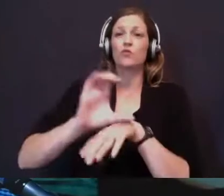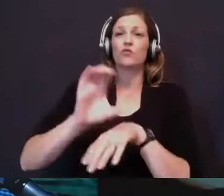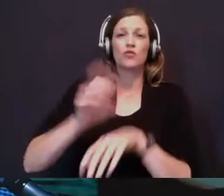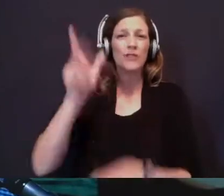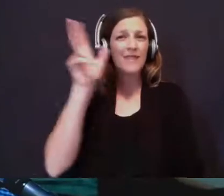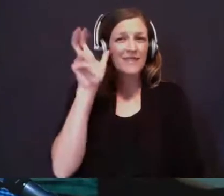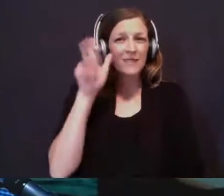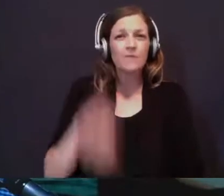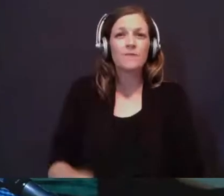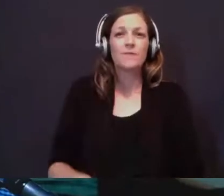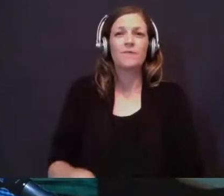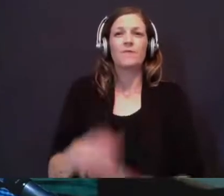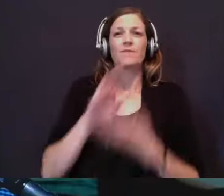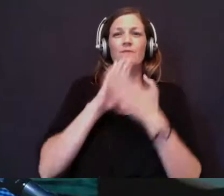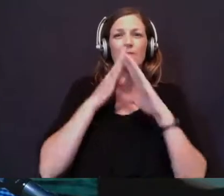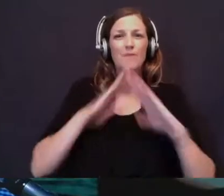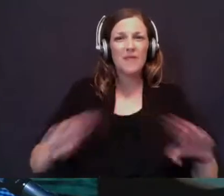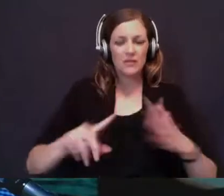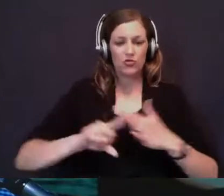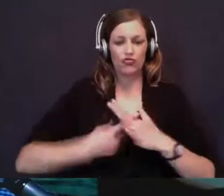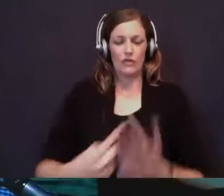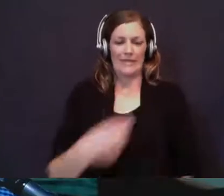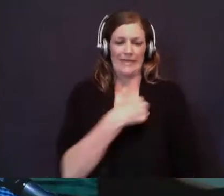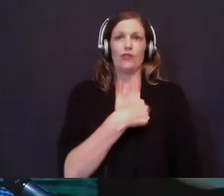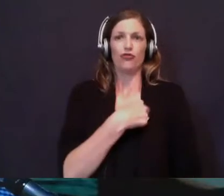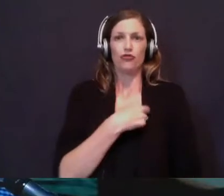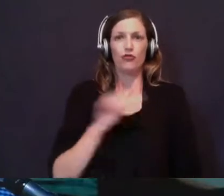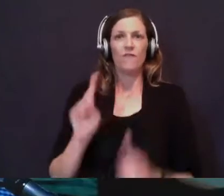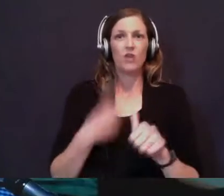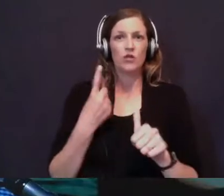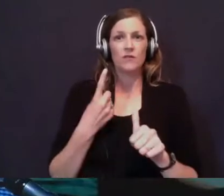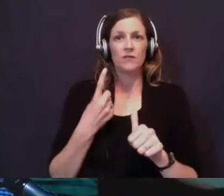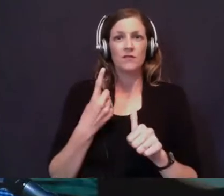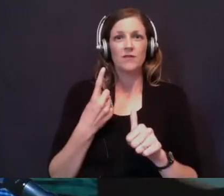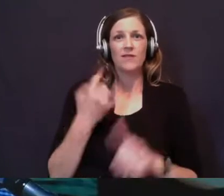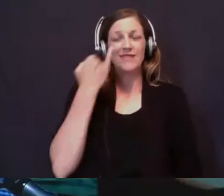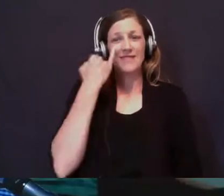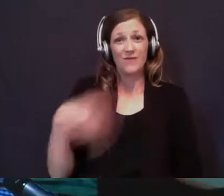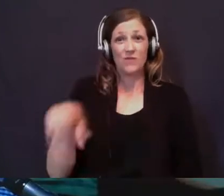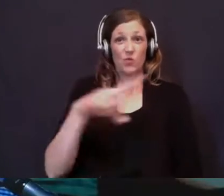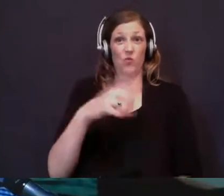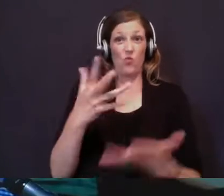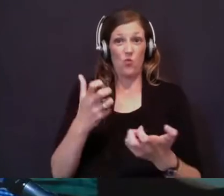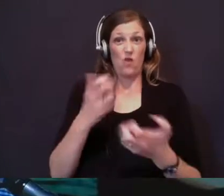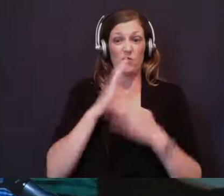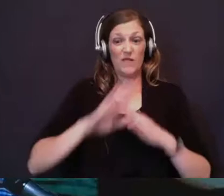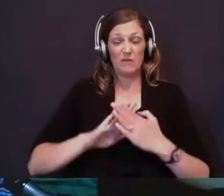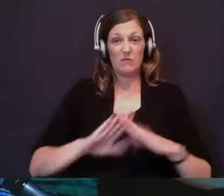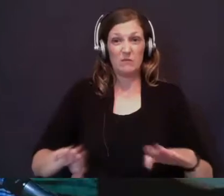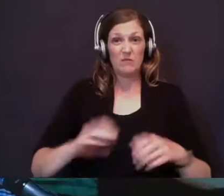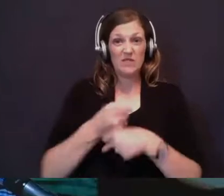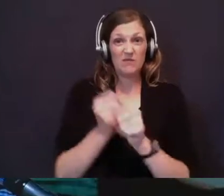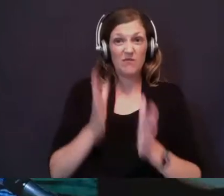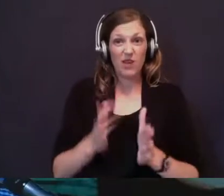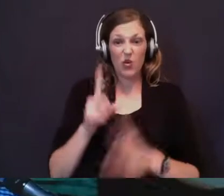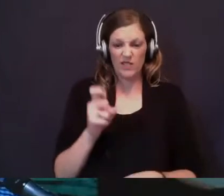Peace starts here first. To be a peacemaker means we need to do an internal inventory of ourselves. We need to